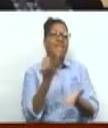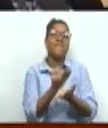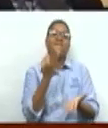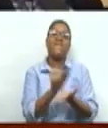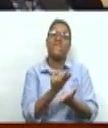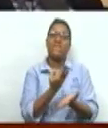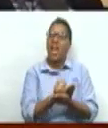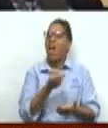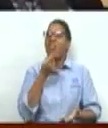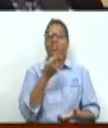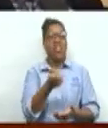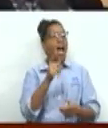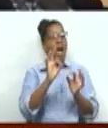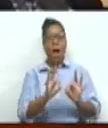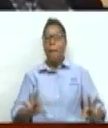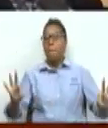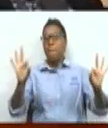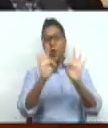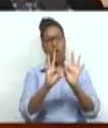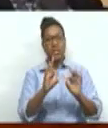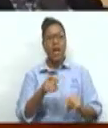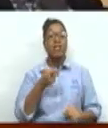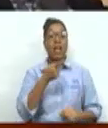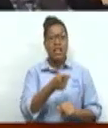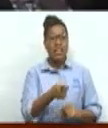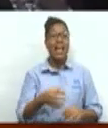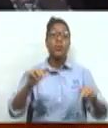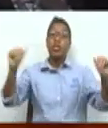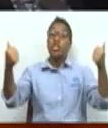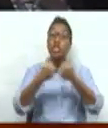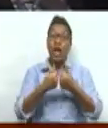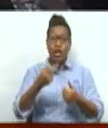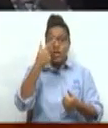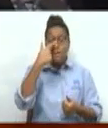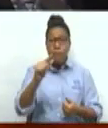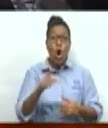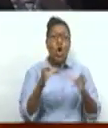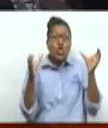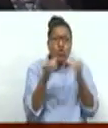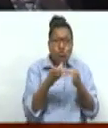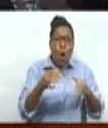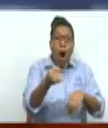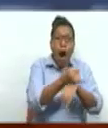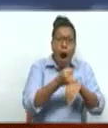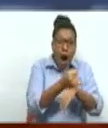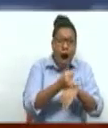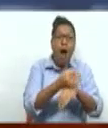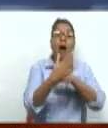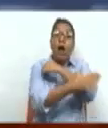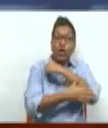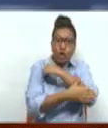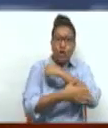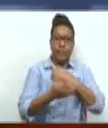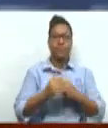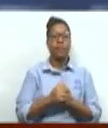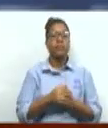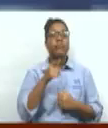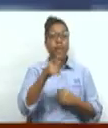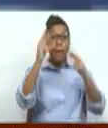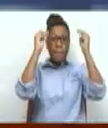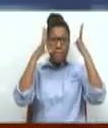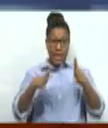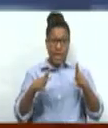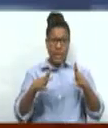always very, very critical and that's one of the challenges, of course, for small island developing states. Meanwhile, Minister